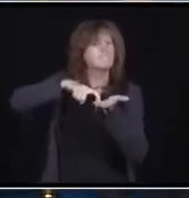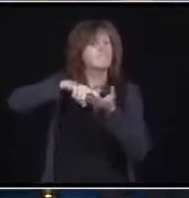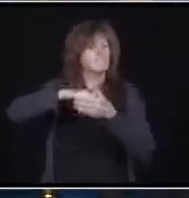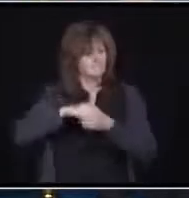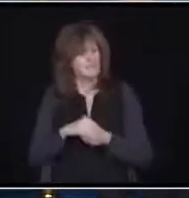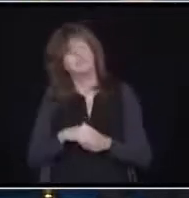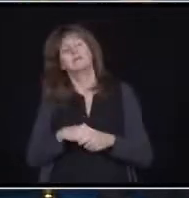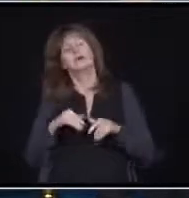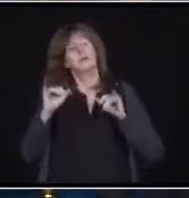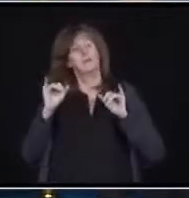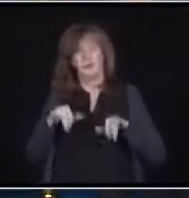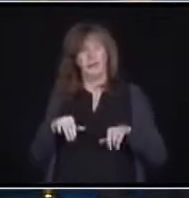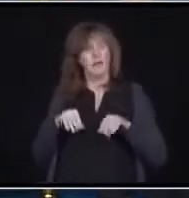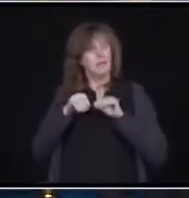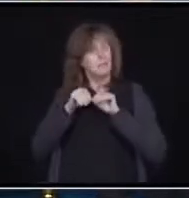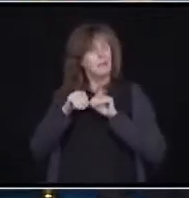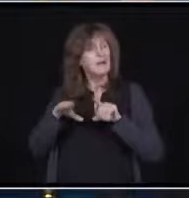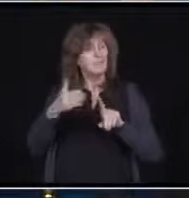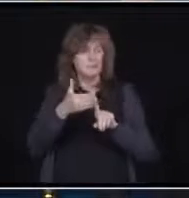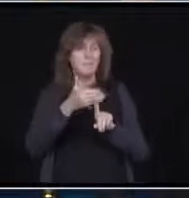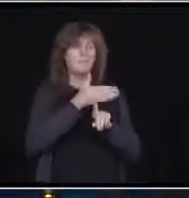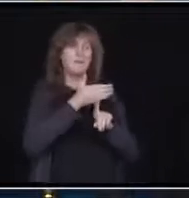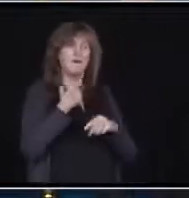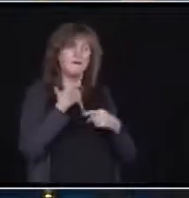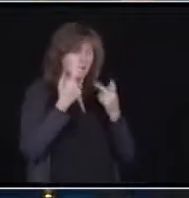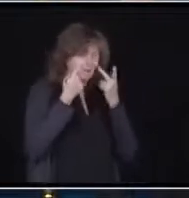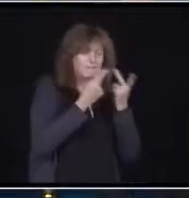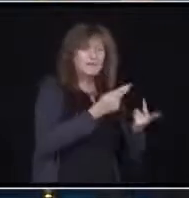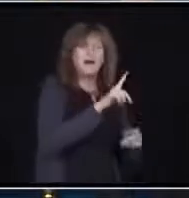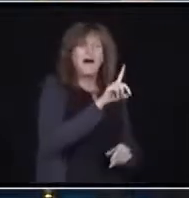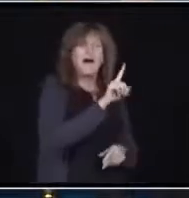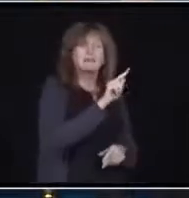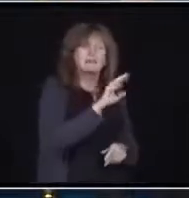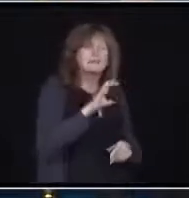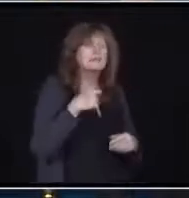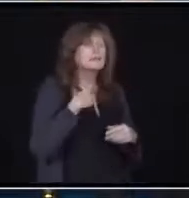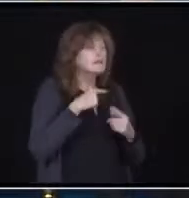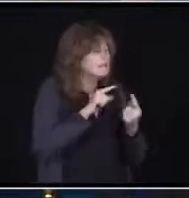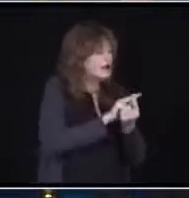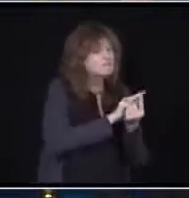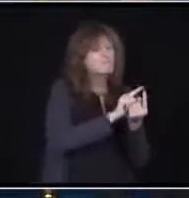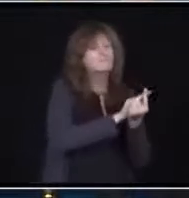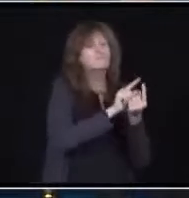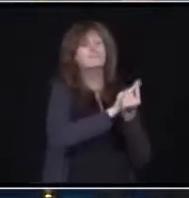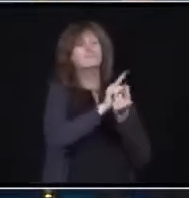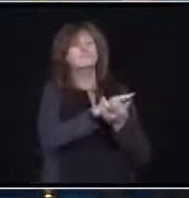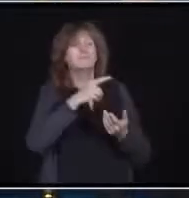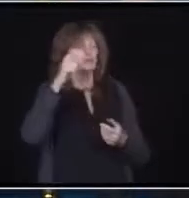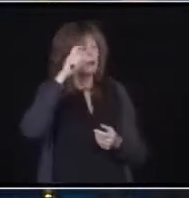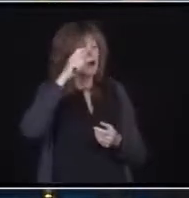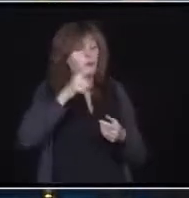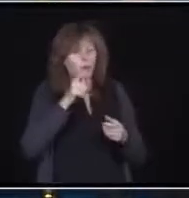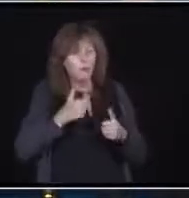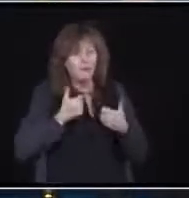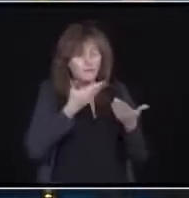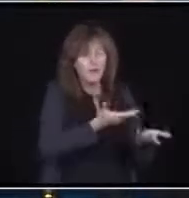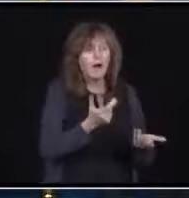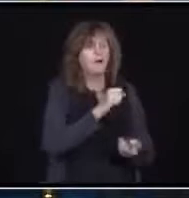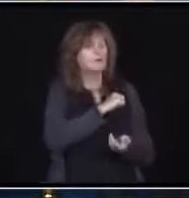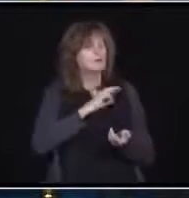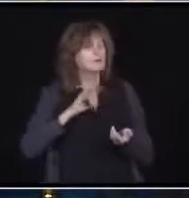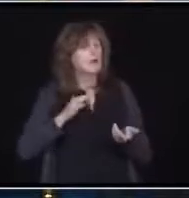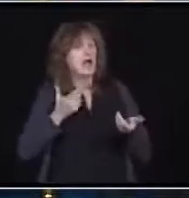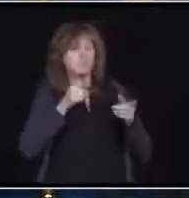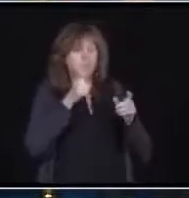to meet with residents, operators and the staff. And the backbone of every long-term care home is their personal support workers.